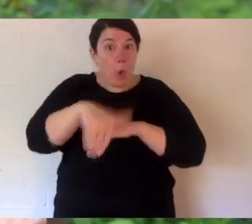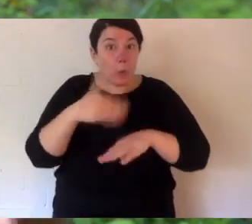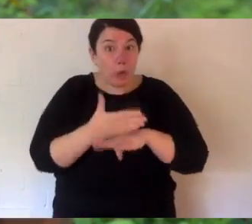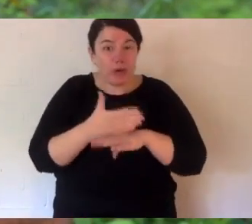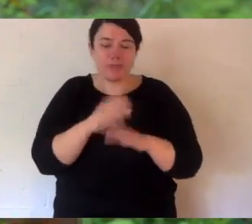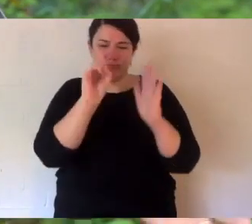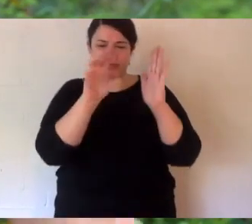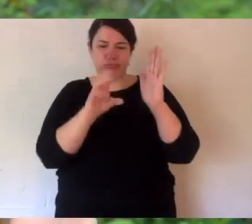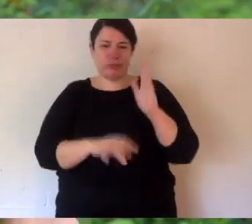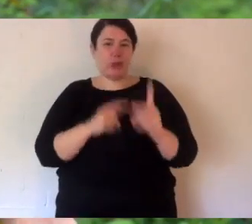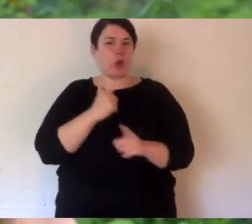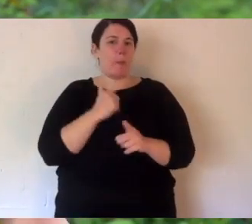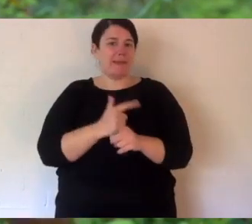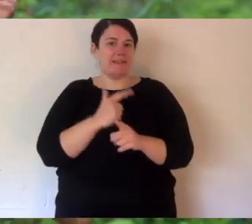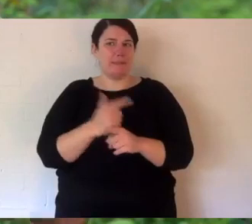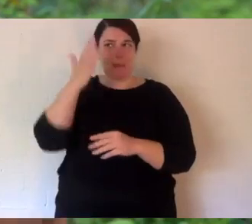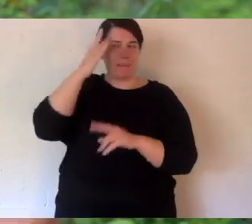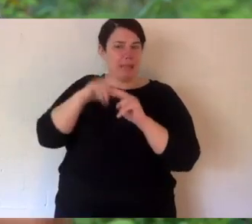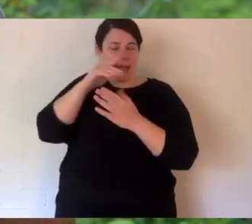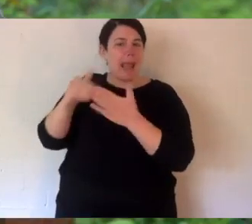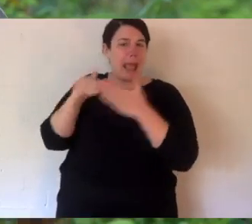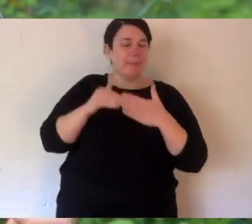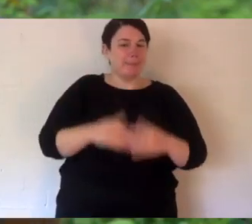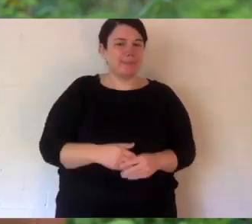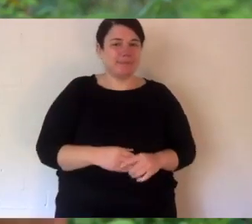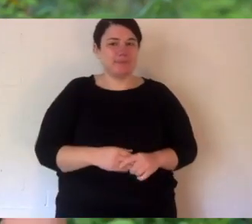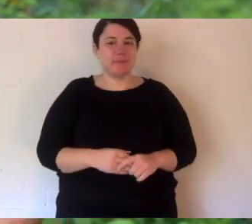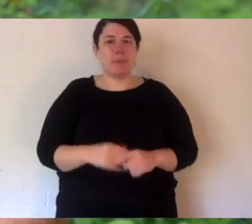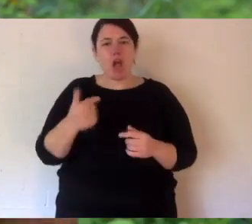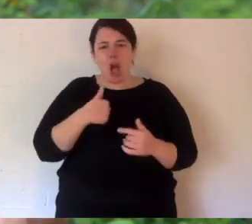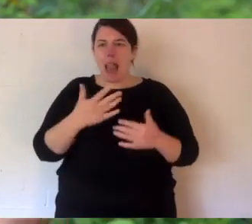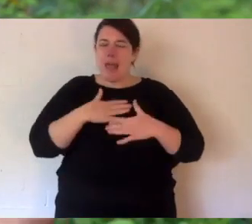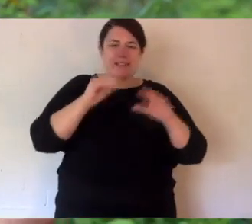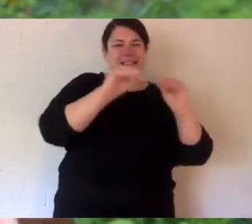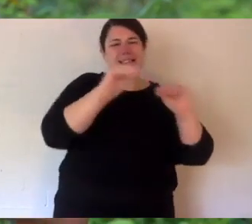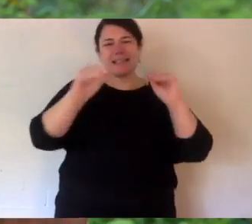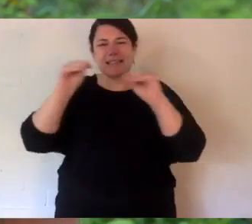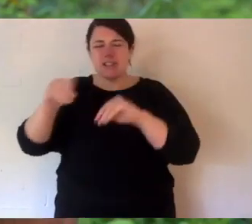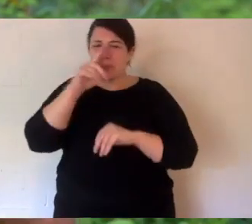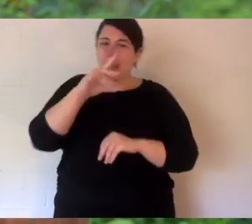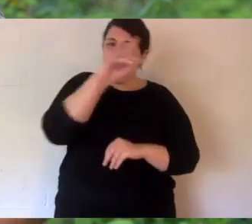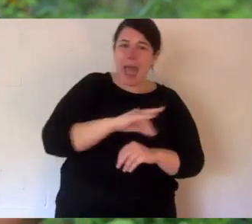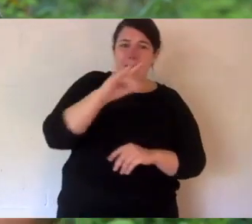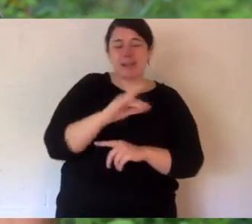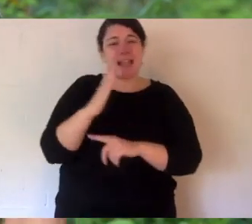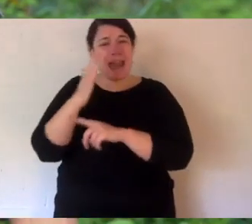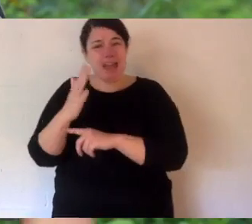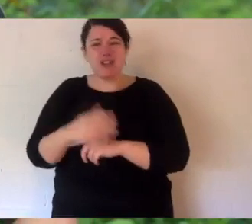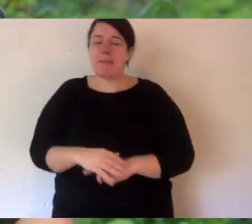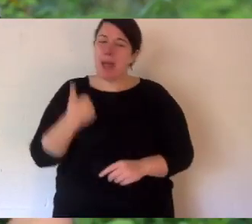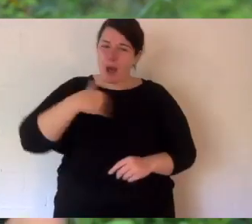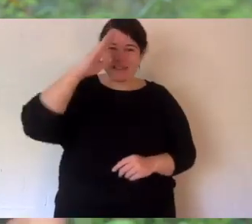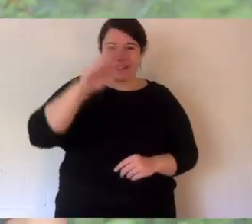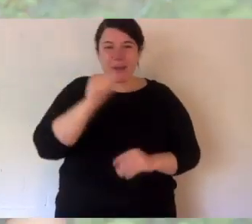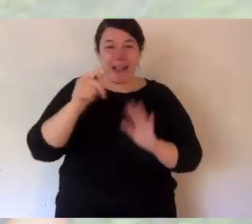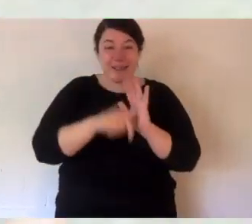your homework, just put it into the comments. This is what I do, connecting people with nature and that can't stop. I'll see you